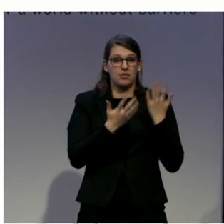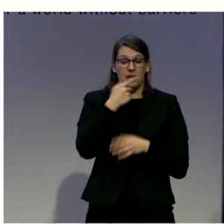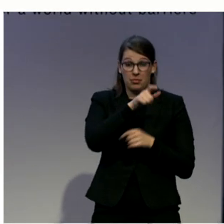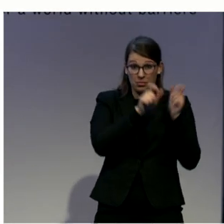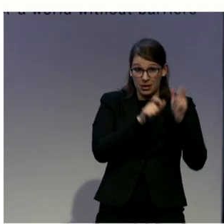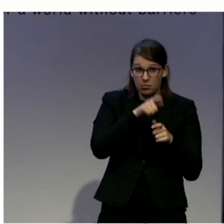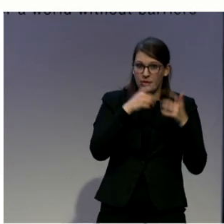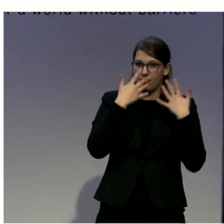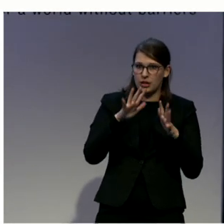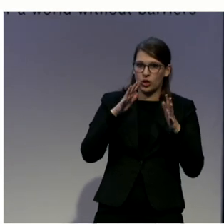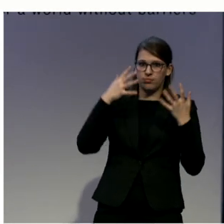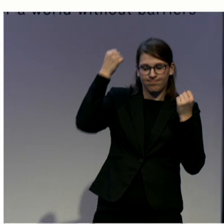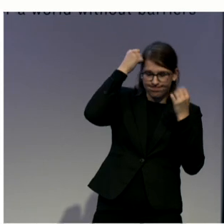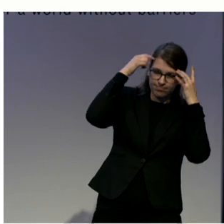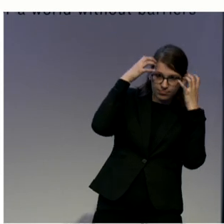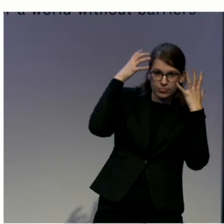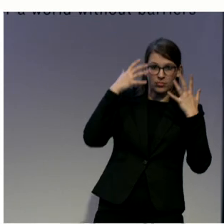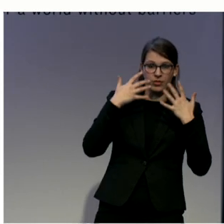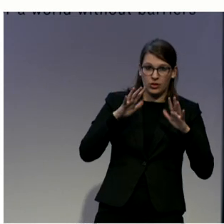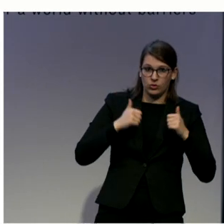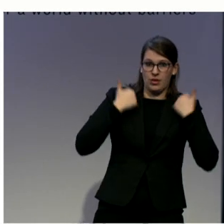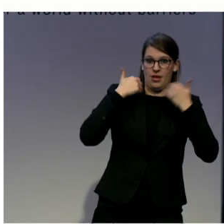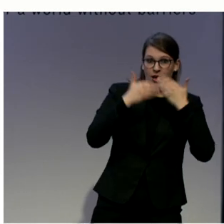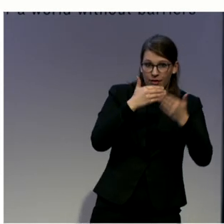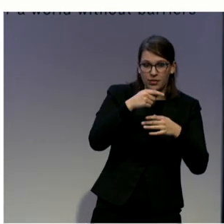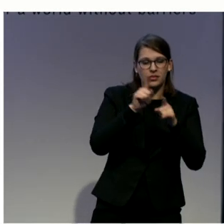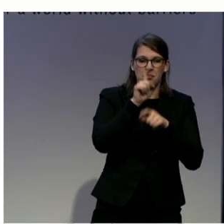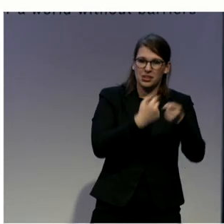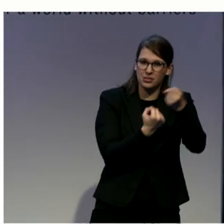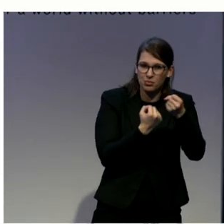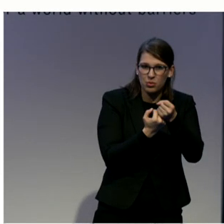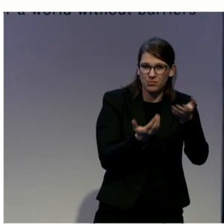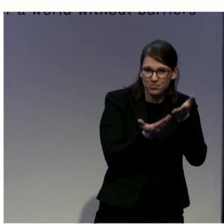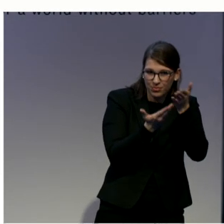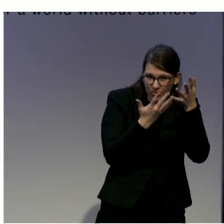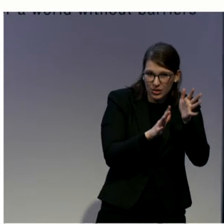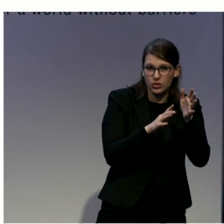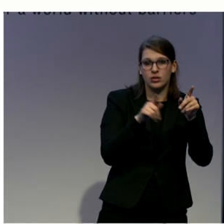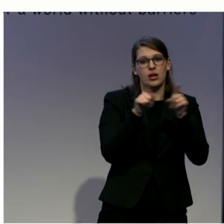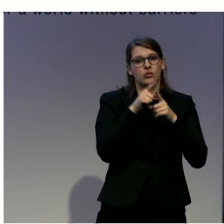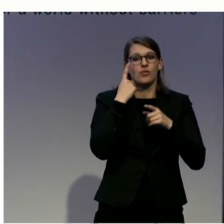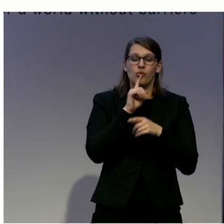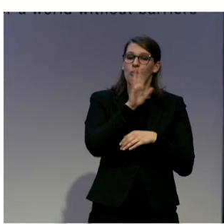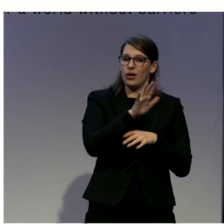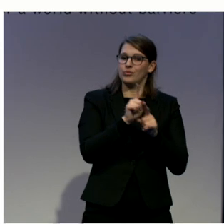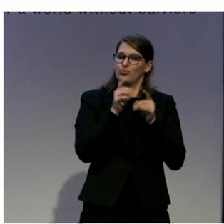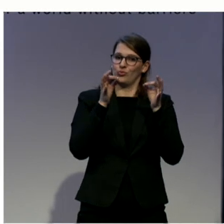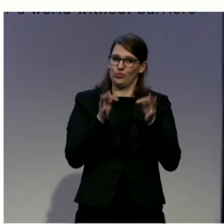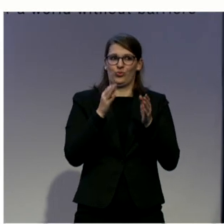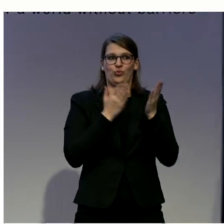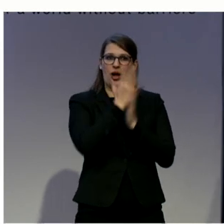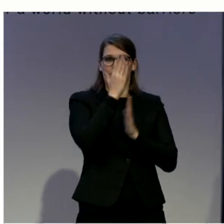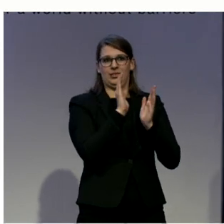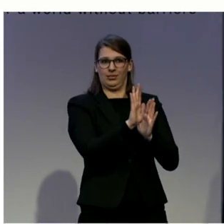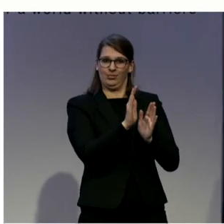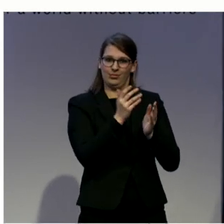survivors with specialist legal advice and representation. And most importantly, to divert people with brain